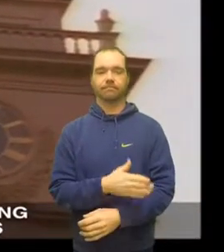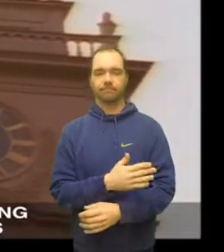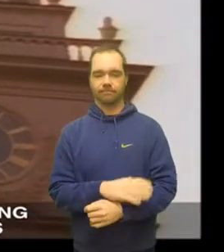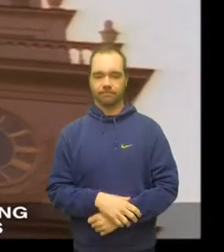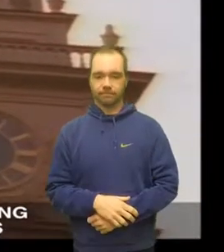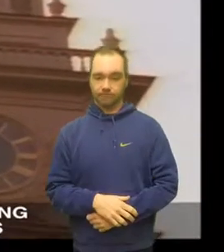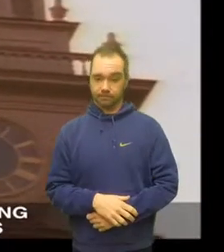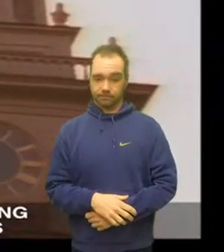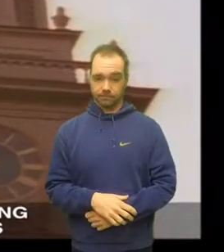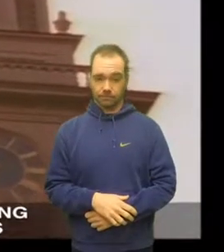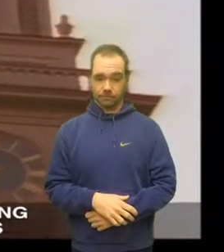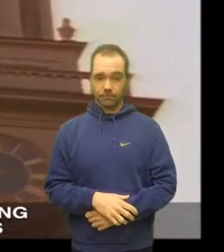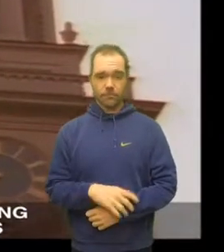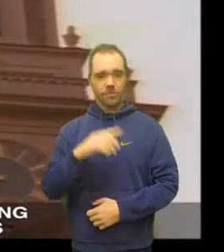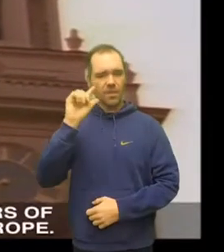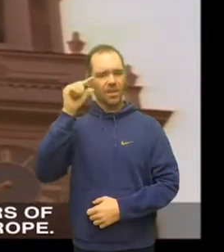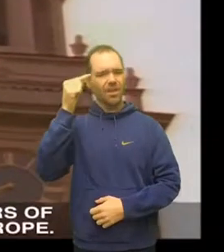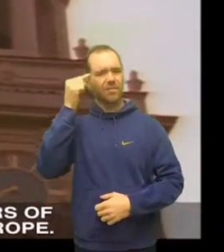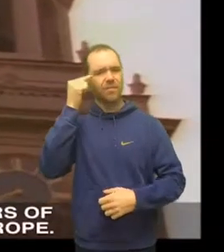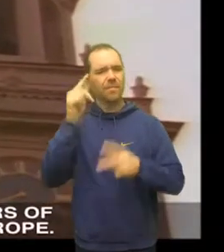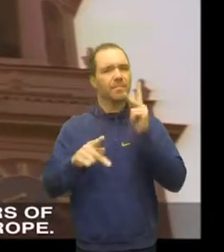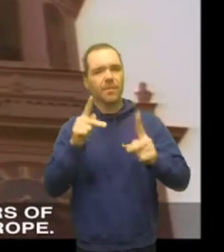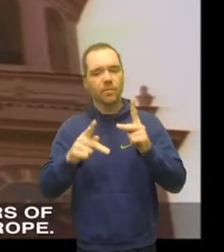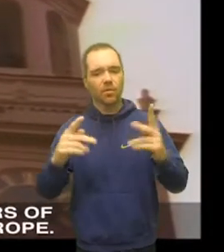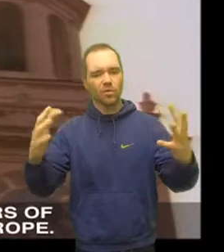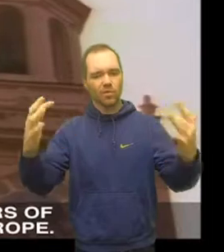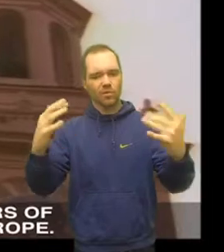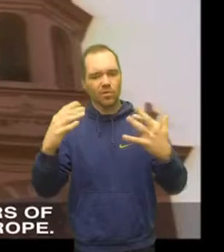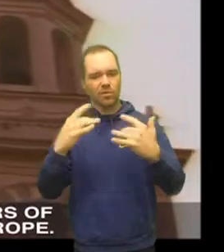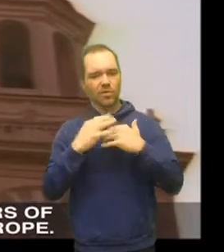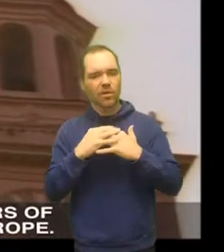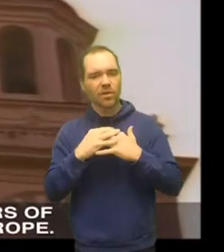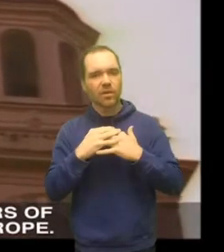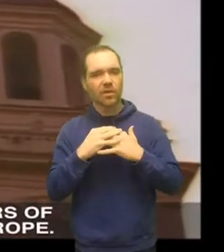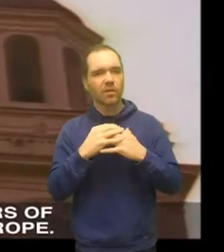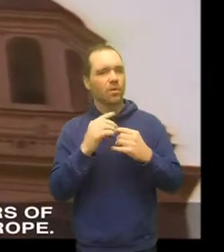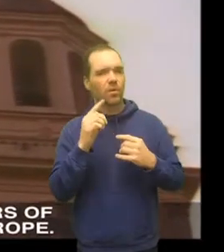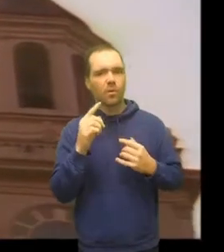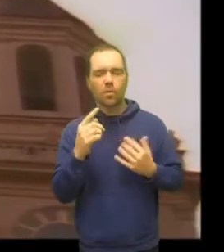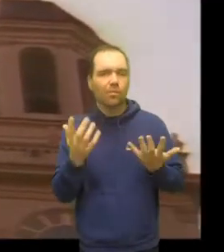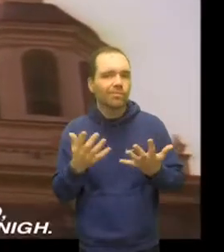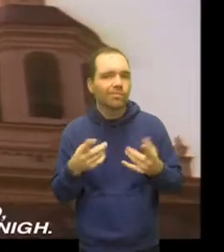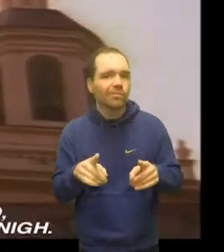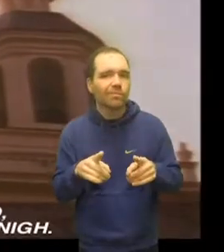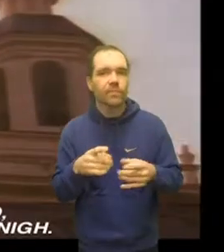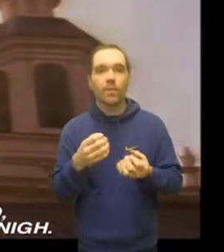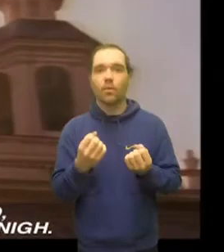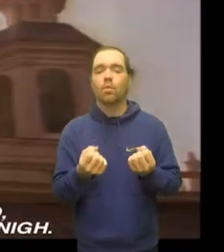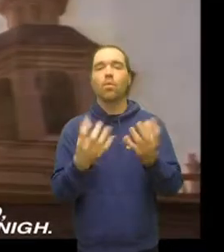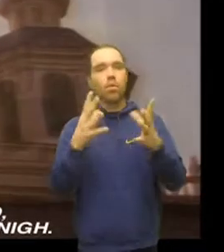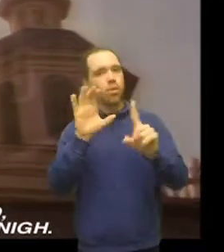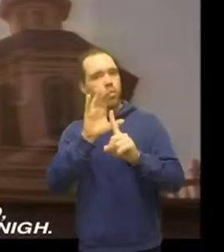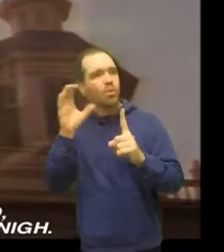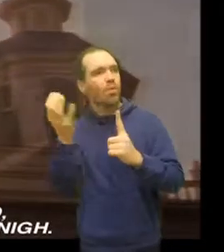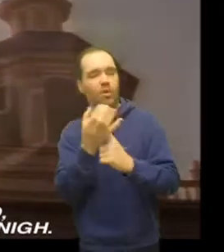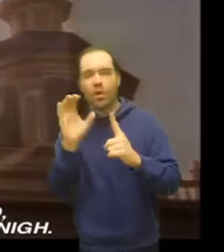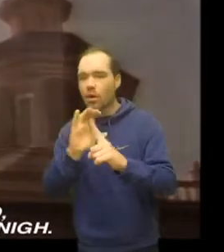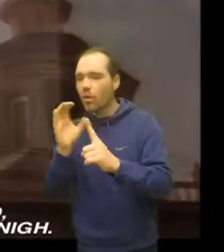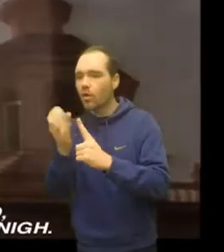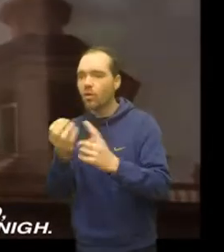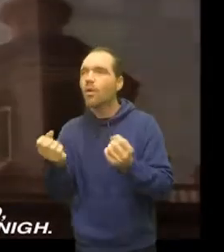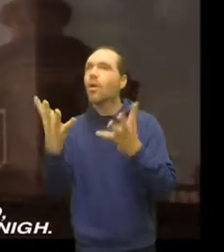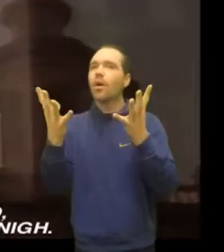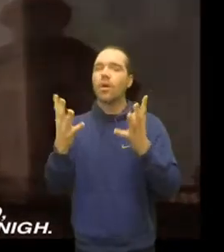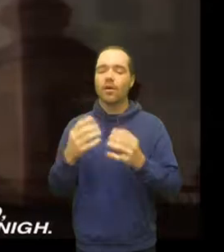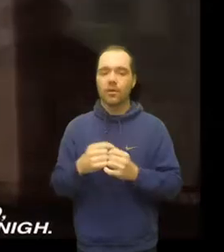The delegates are coming to a city which rivals some of the great centers of culture and power in Europe. The streets are paved, and some